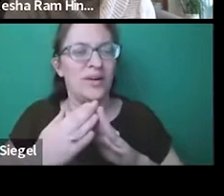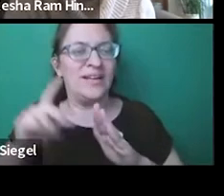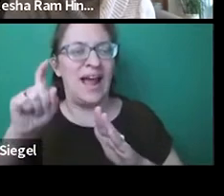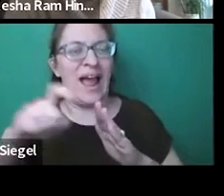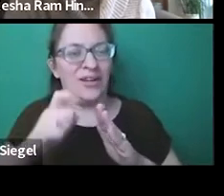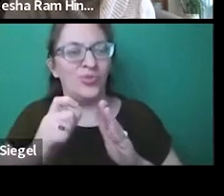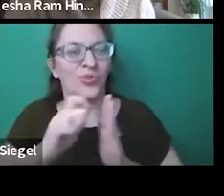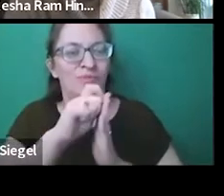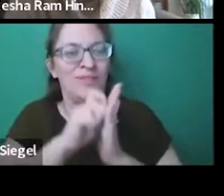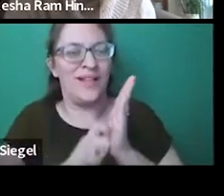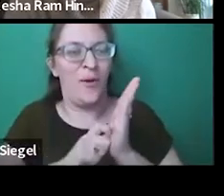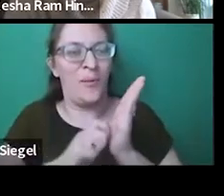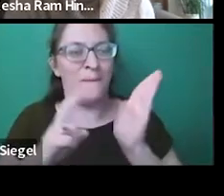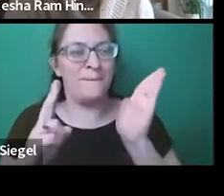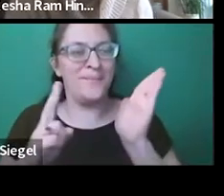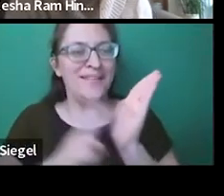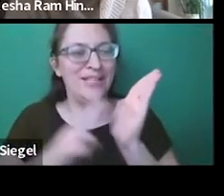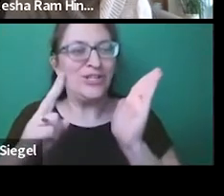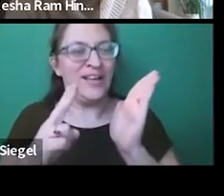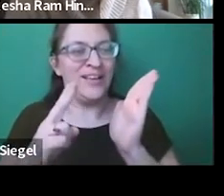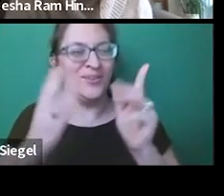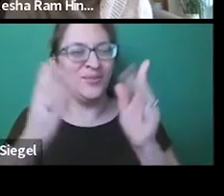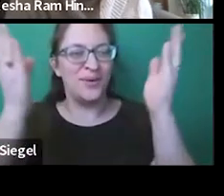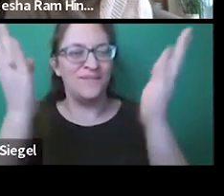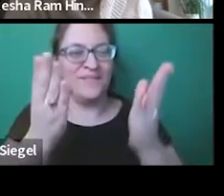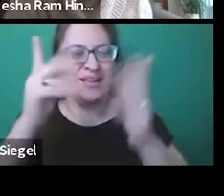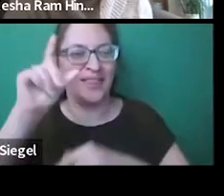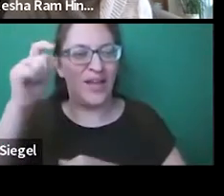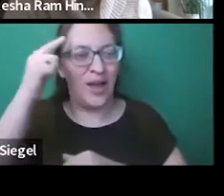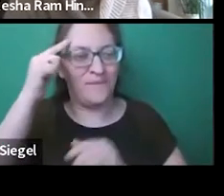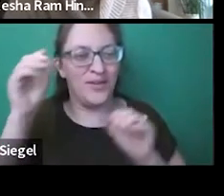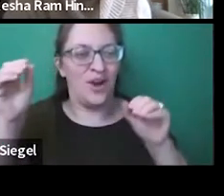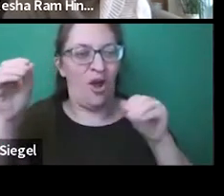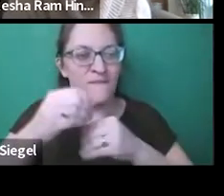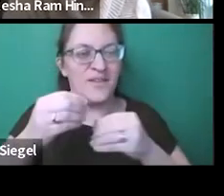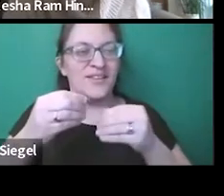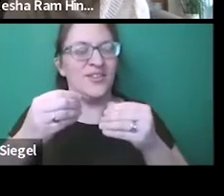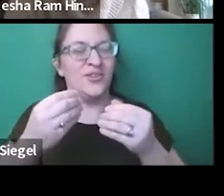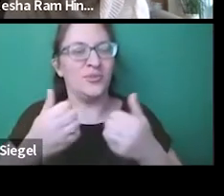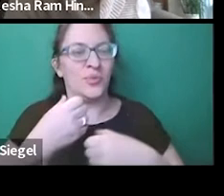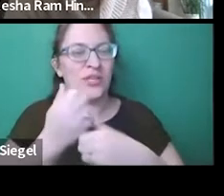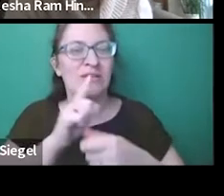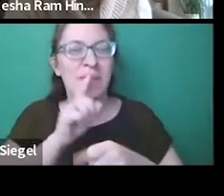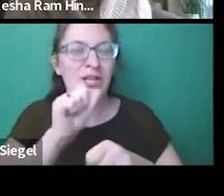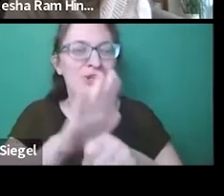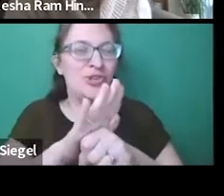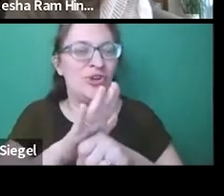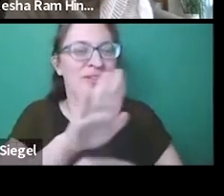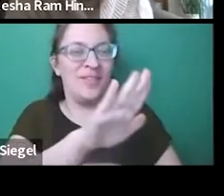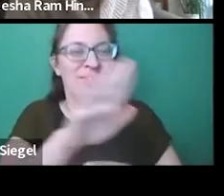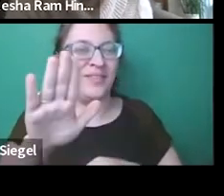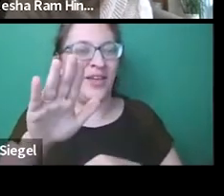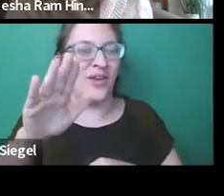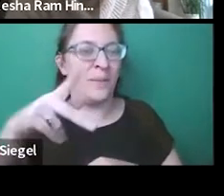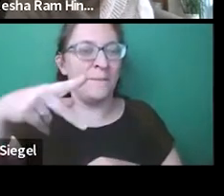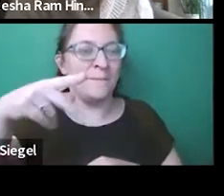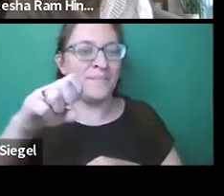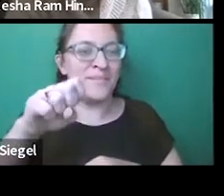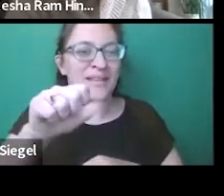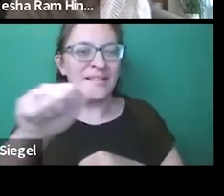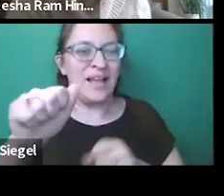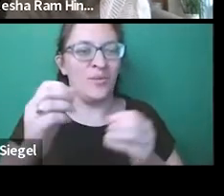So it was very unfortunate that the deaf community had to write a petition to convince the governor's office to,